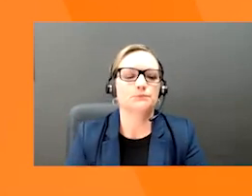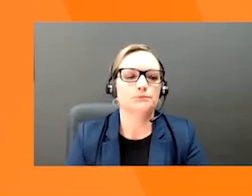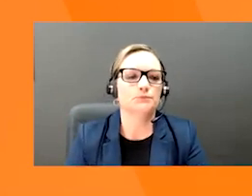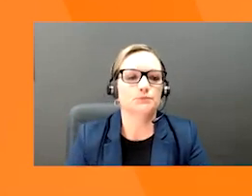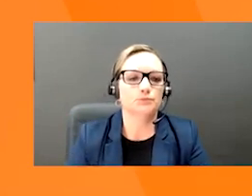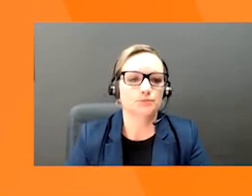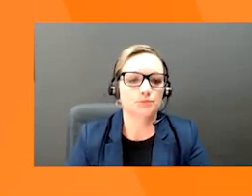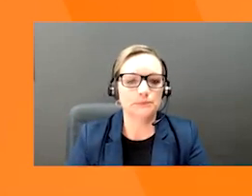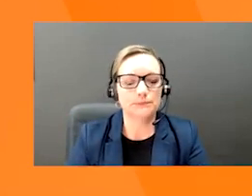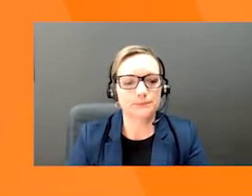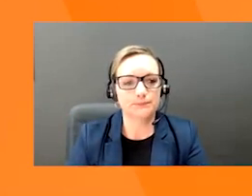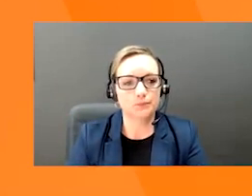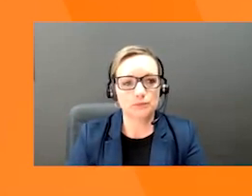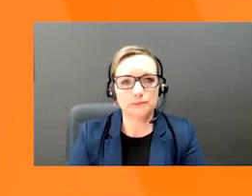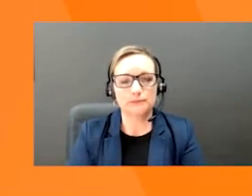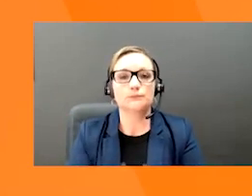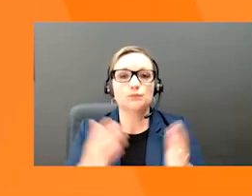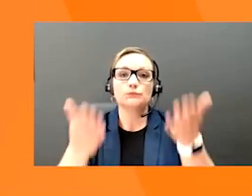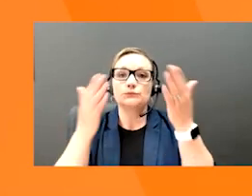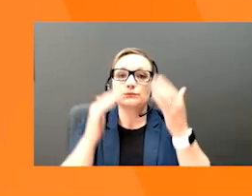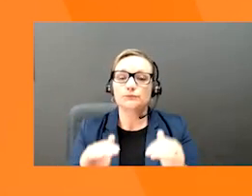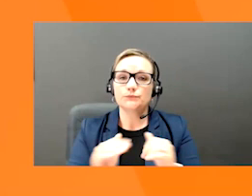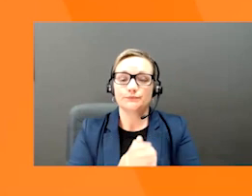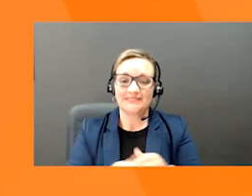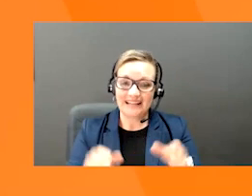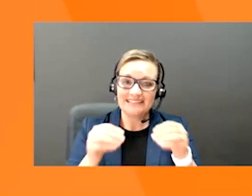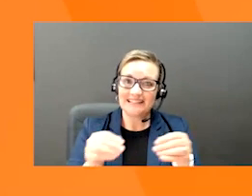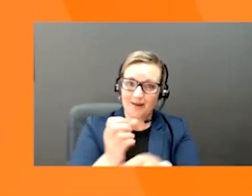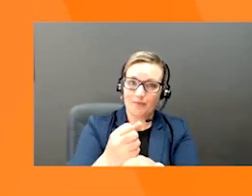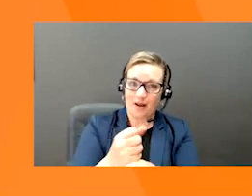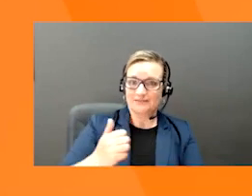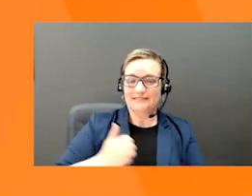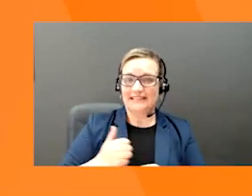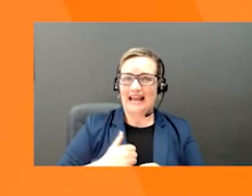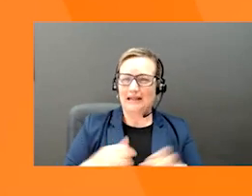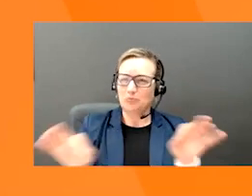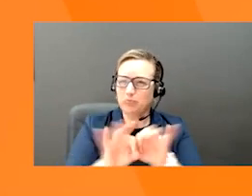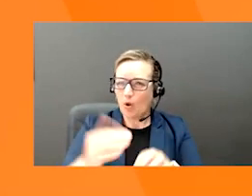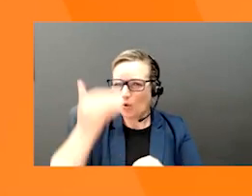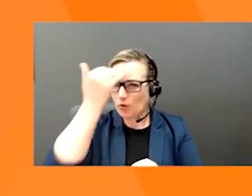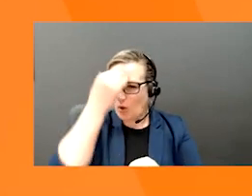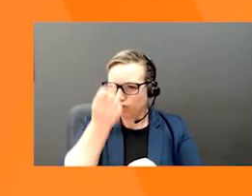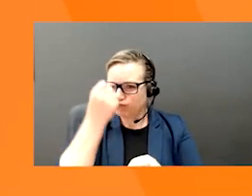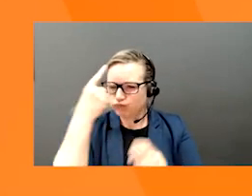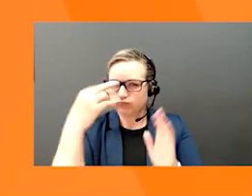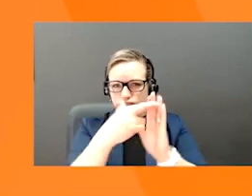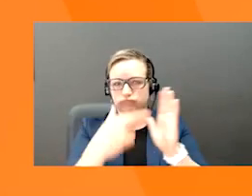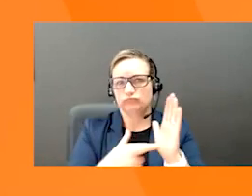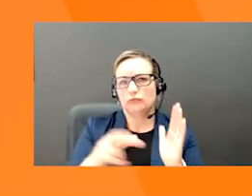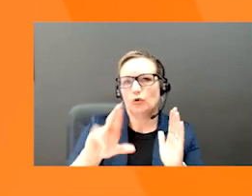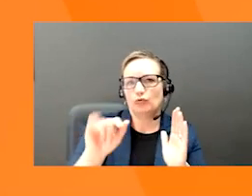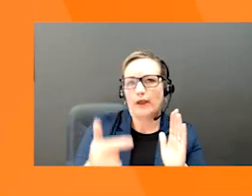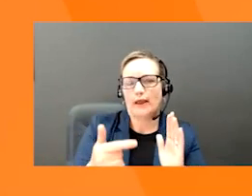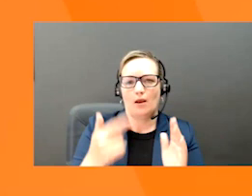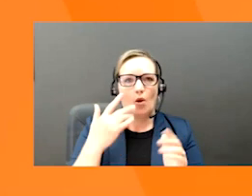Another really important part of selling products in Canada is understanding the Canadian regulatory requirements you need to sell your